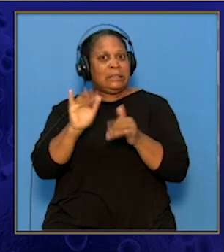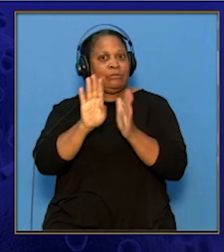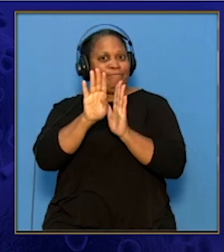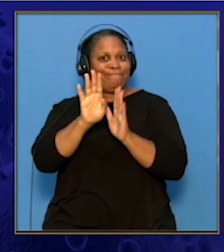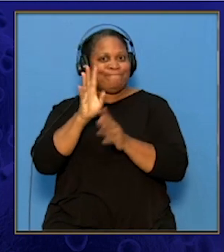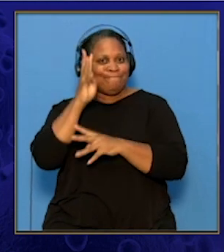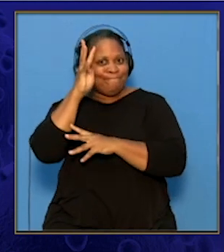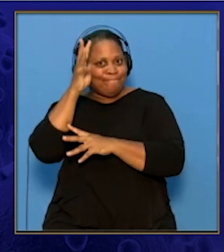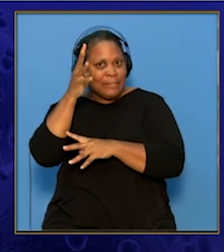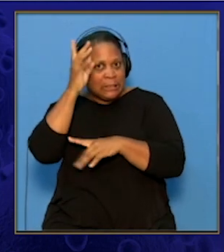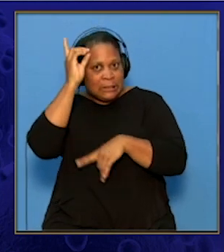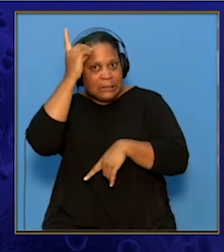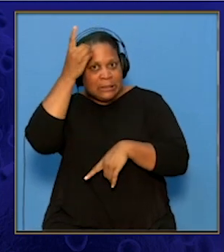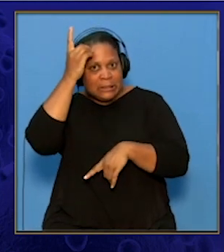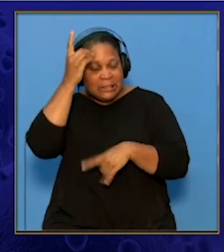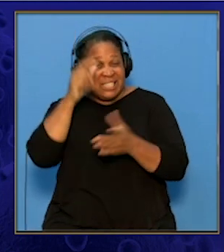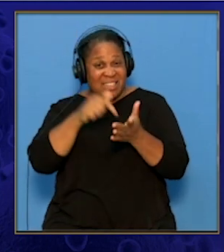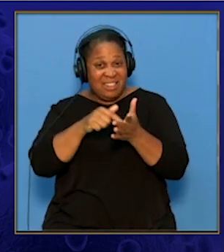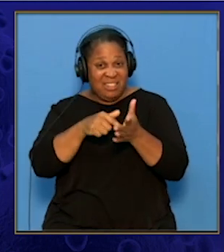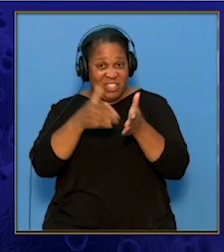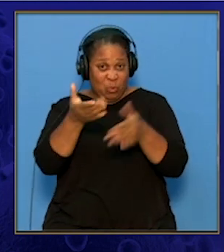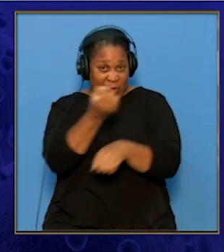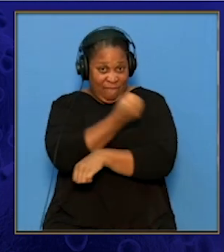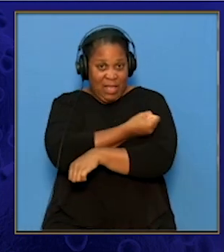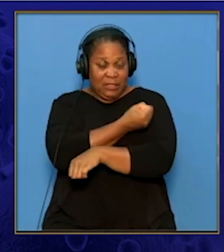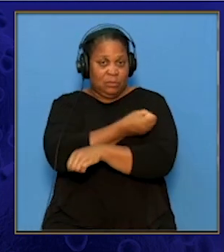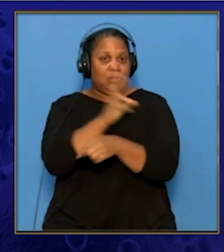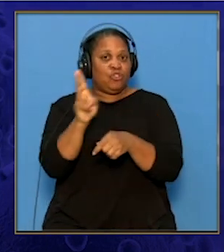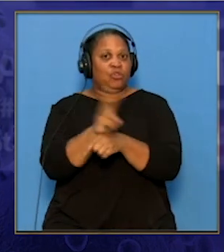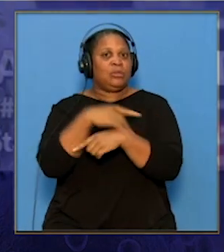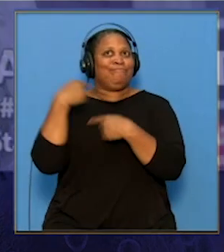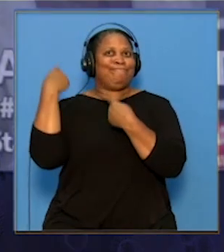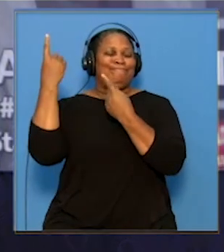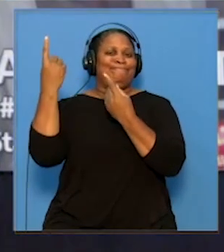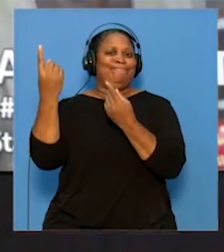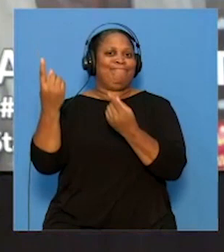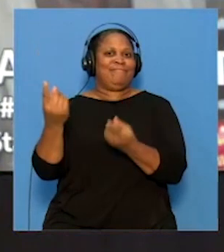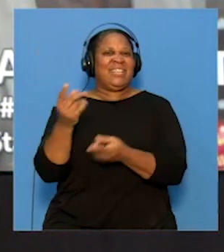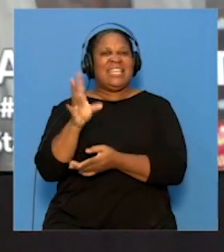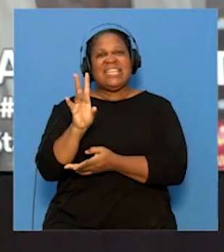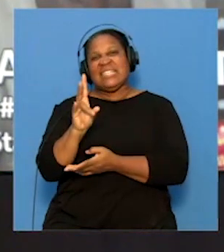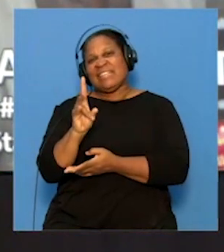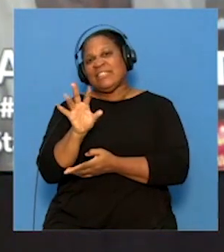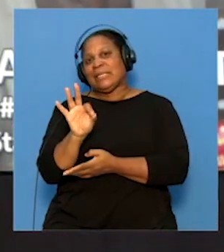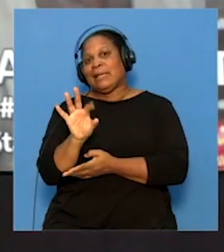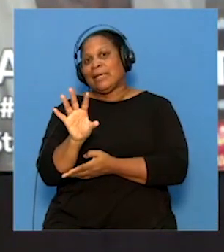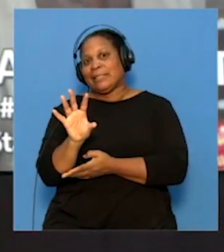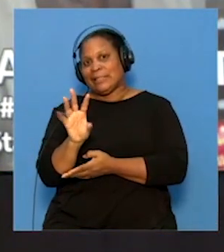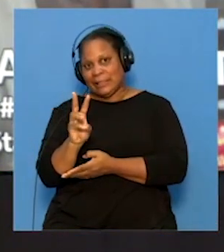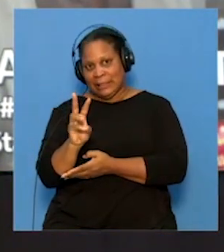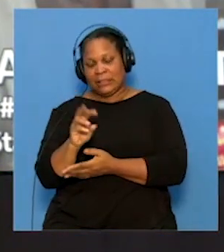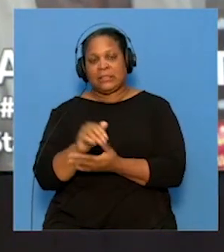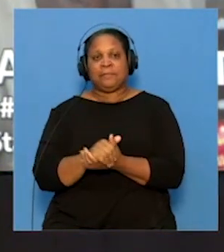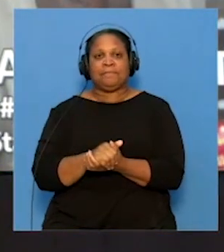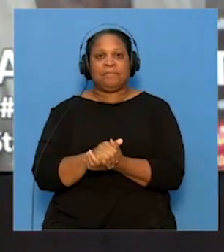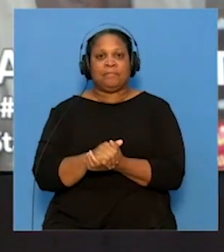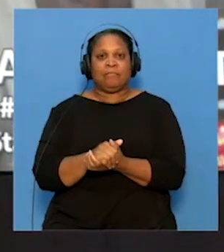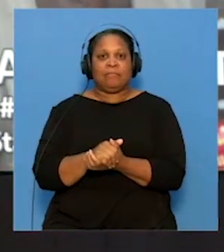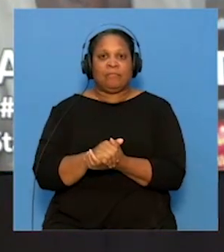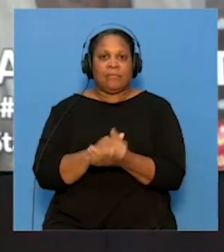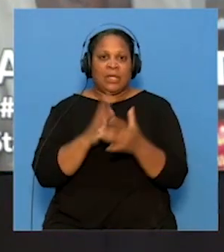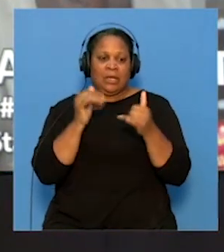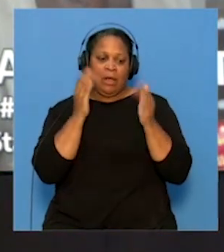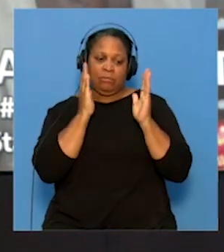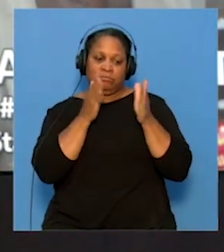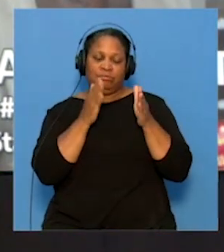This method of vaccination has been used since 1796. To address this